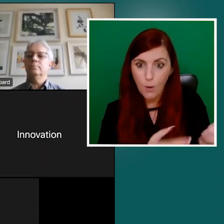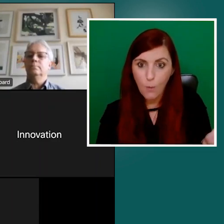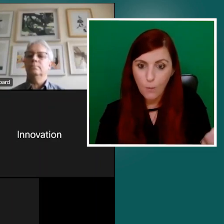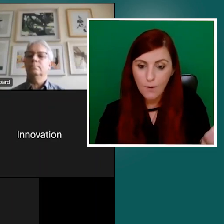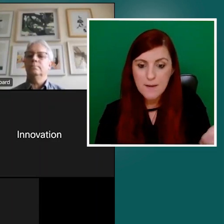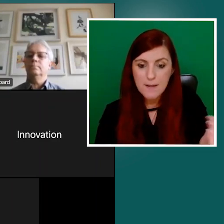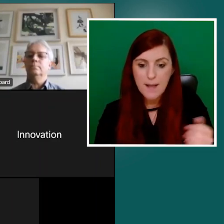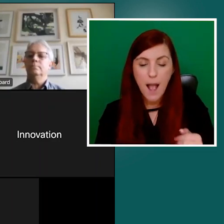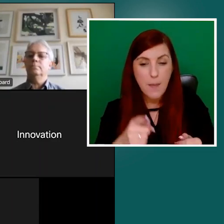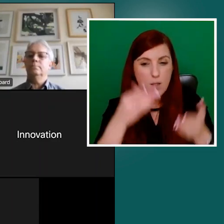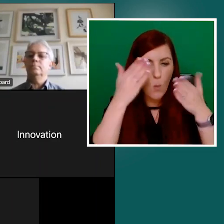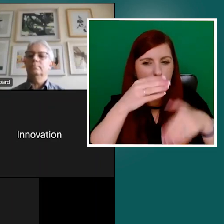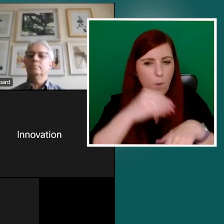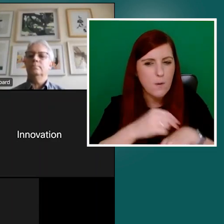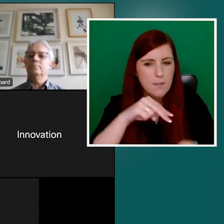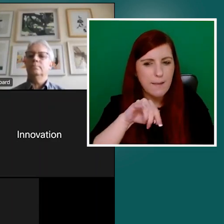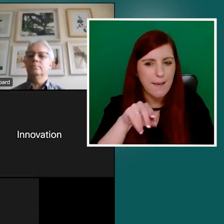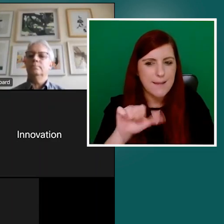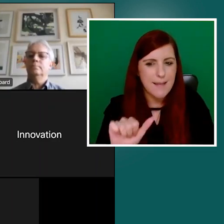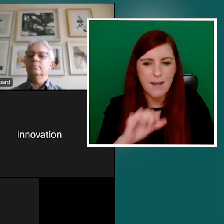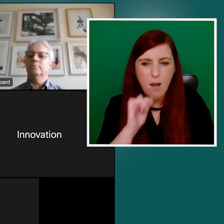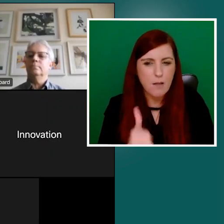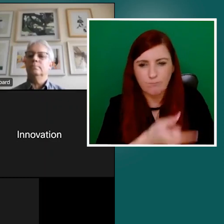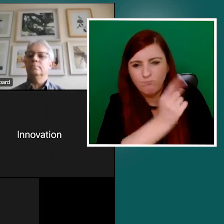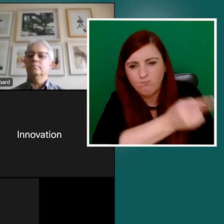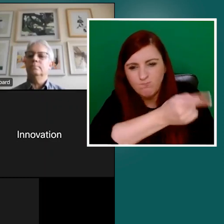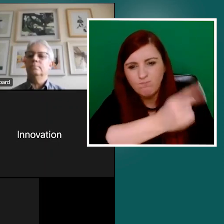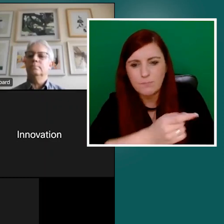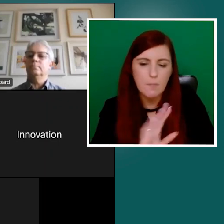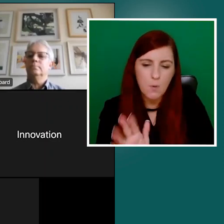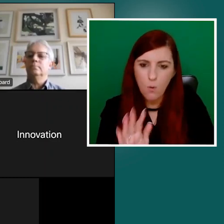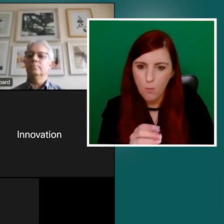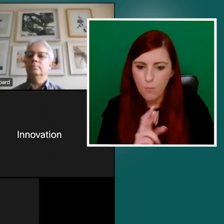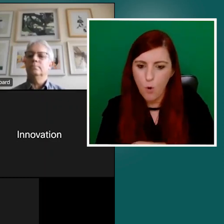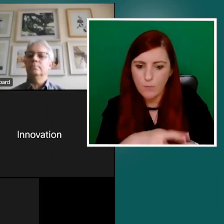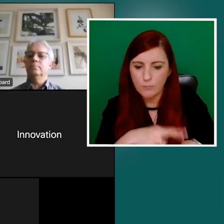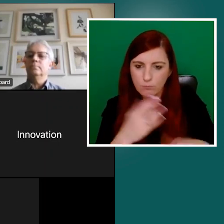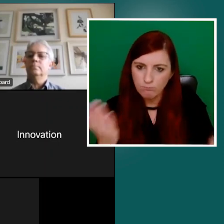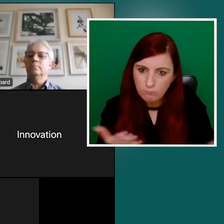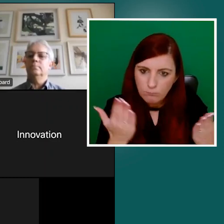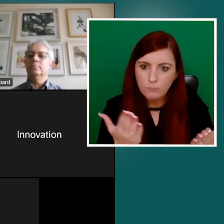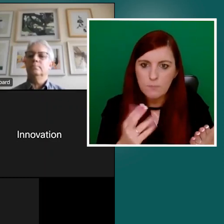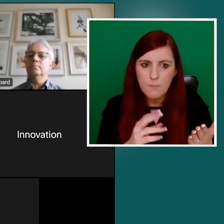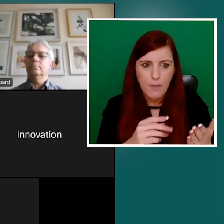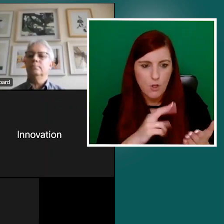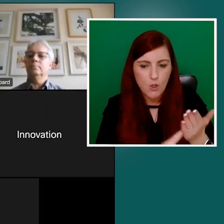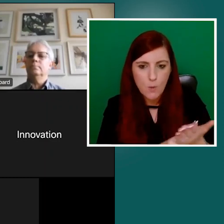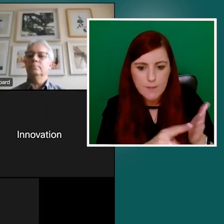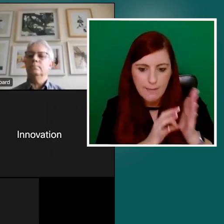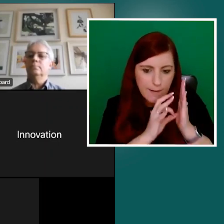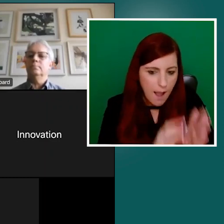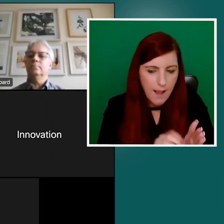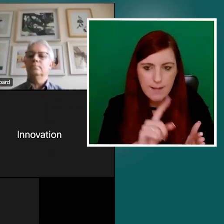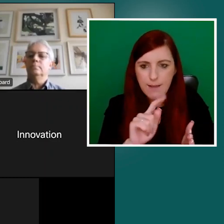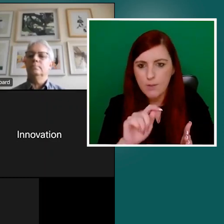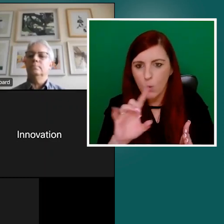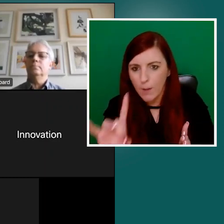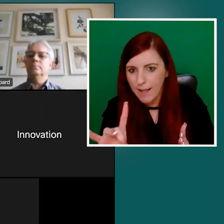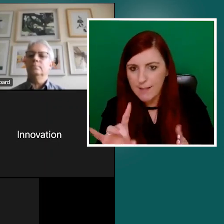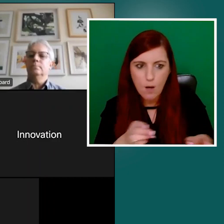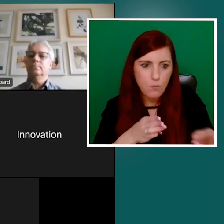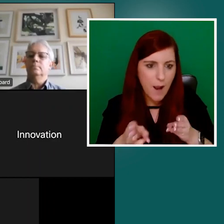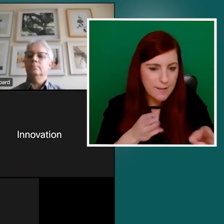making sure that the, the guides and the toolkits we present are practical, that they are easy to access and understand and use.